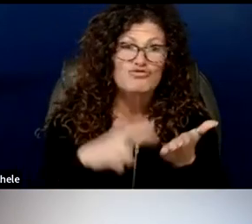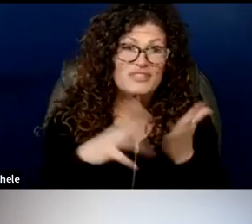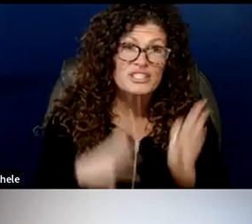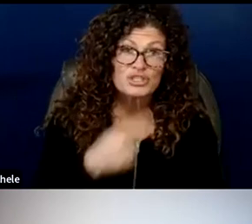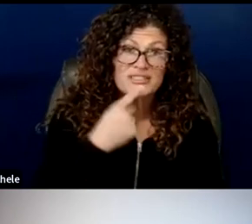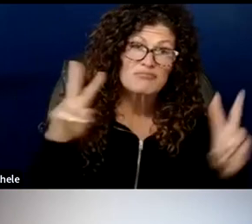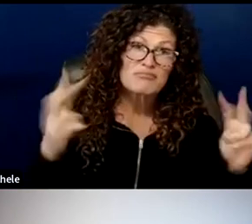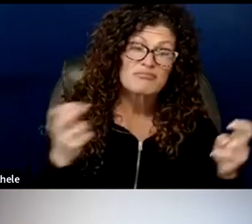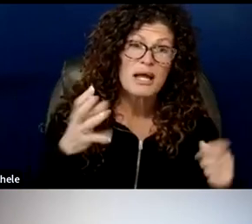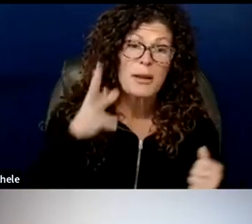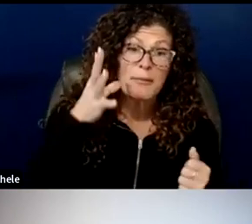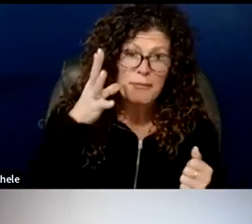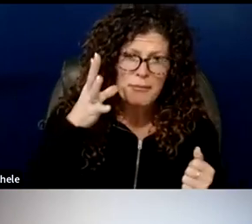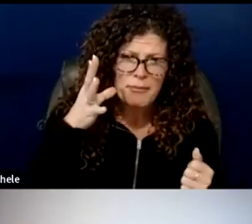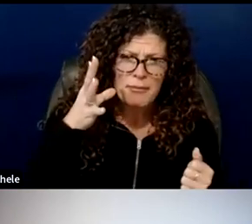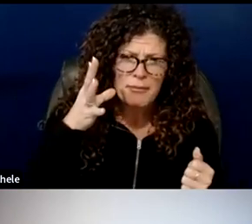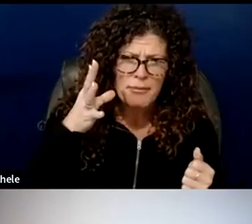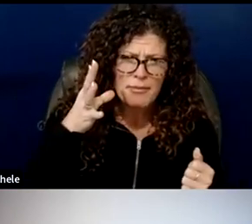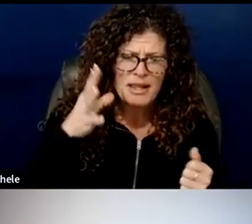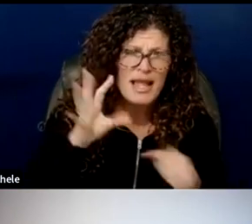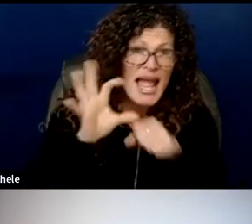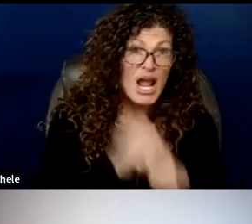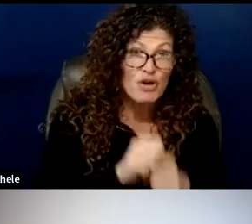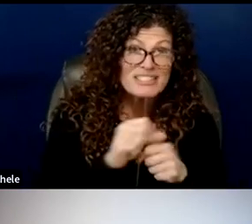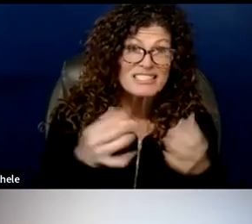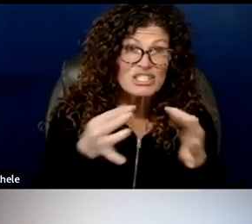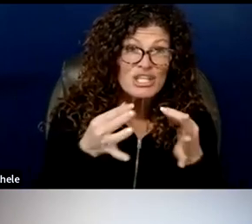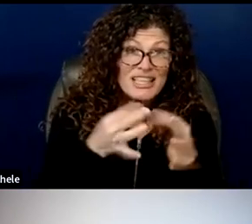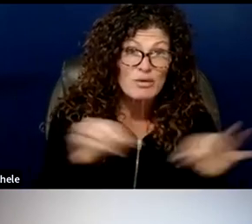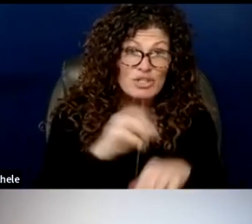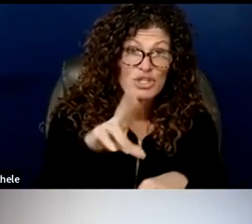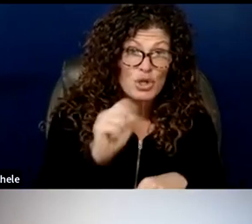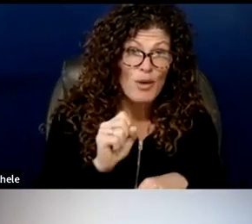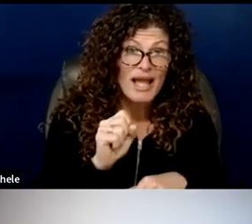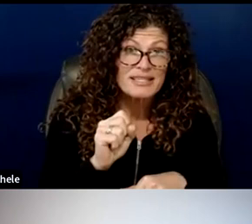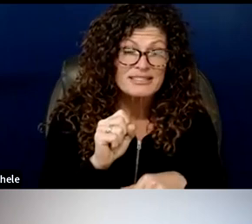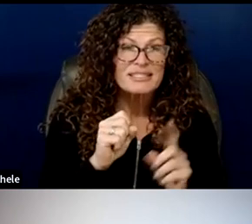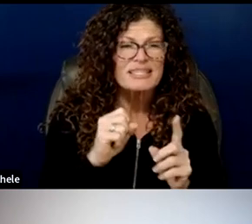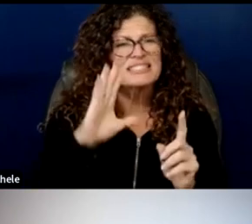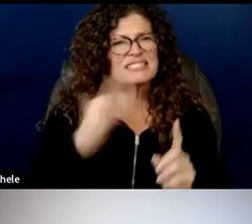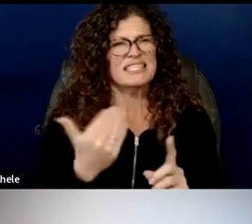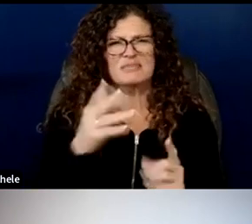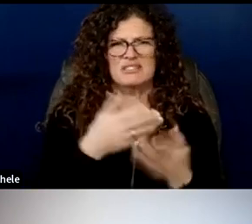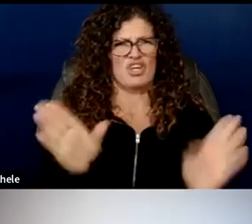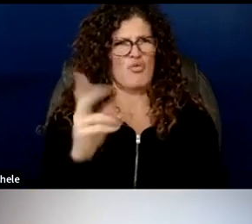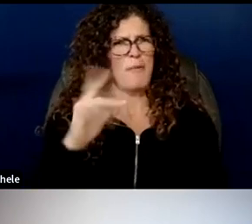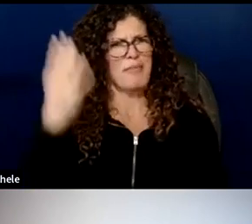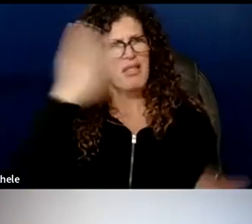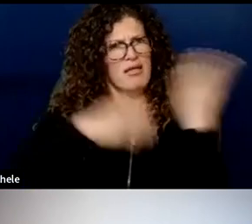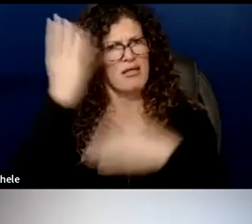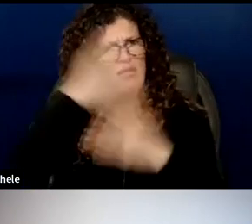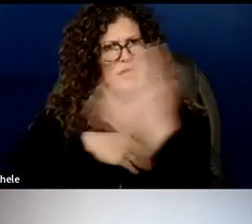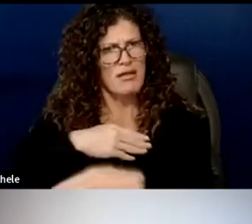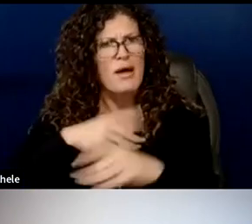issue of heritage language language disappearance in the u.s continues to elude public consciousness and concern although this